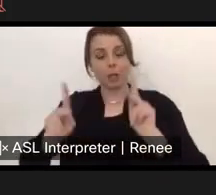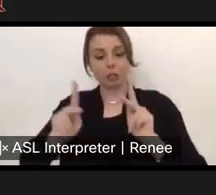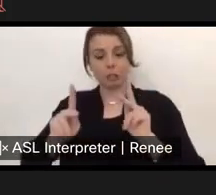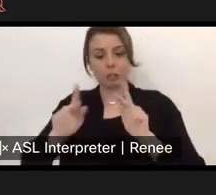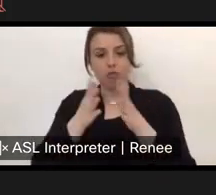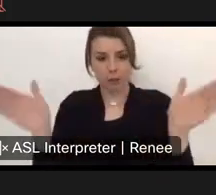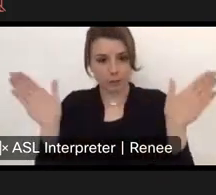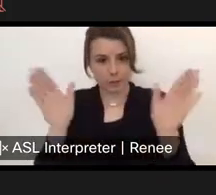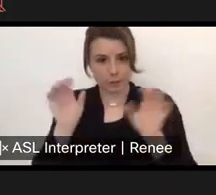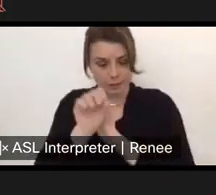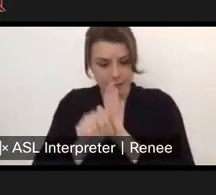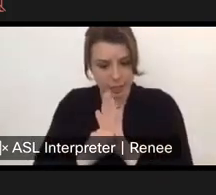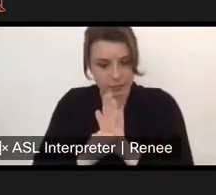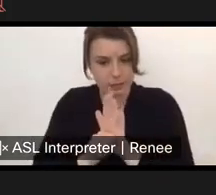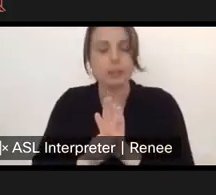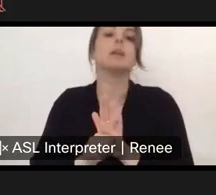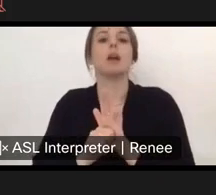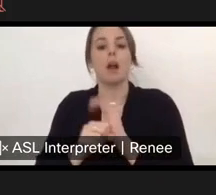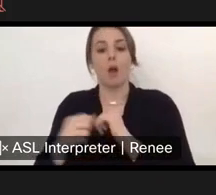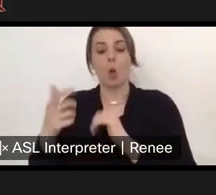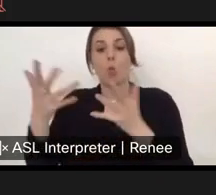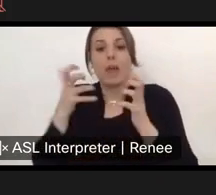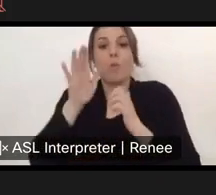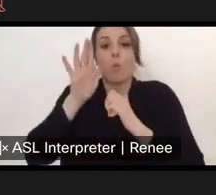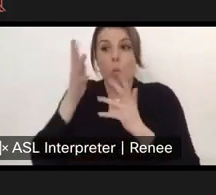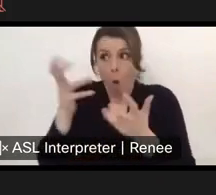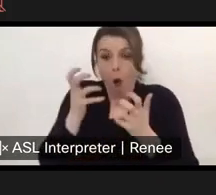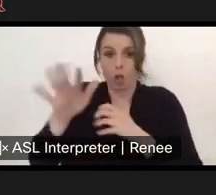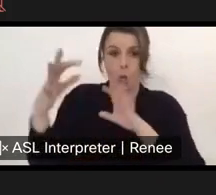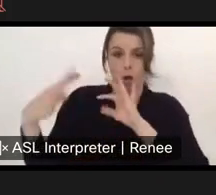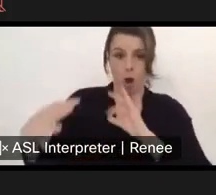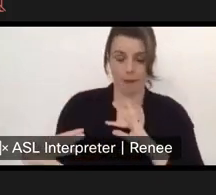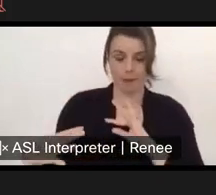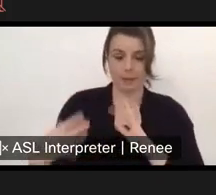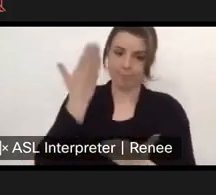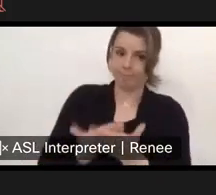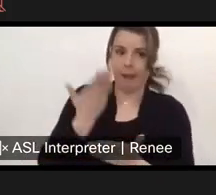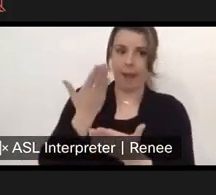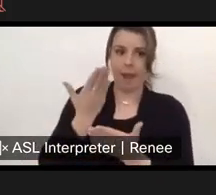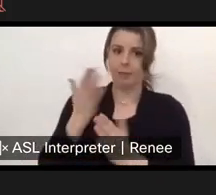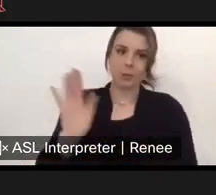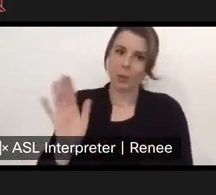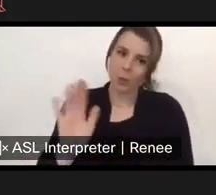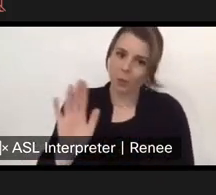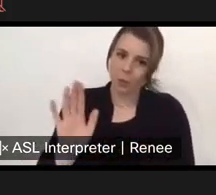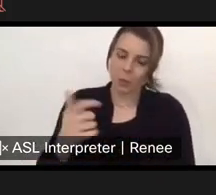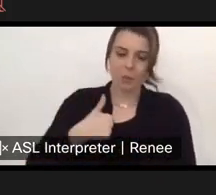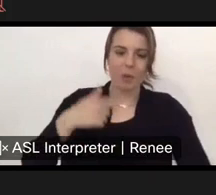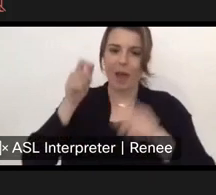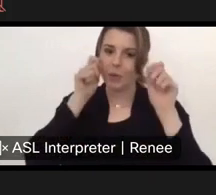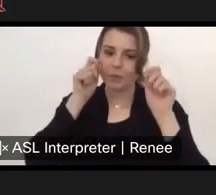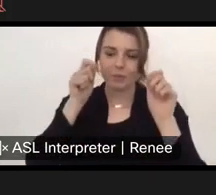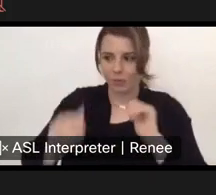These comments and are valuable to us, and it is not a guarantee. Um, I grew up in a small, poor